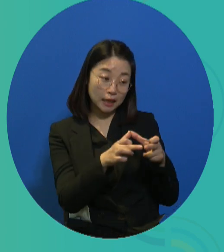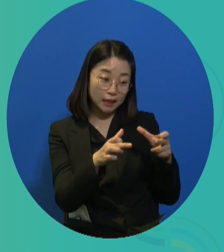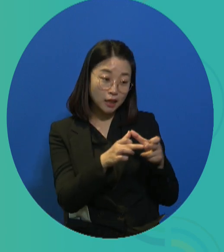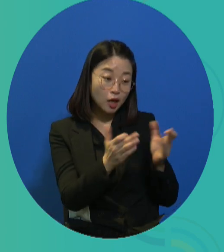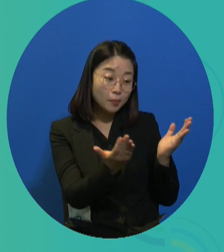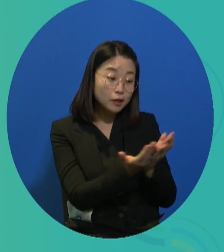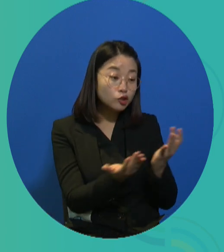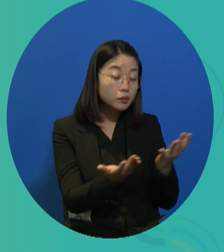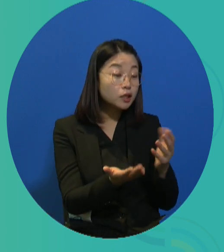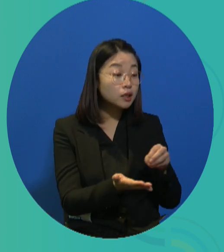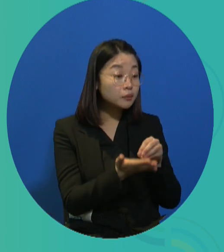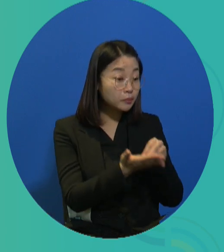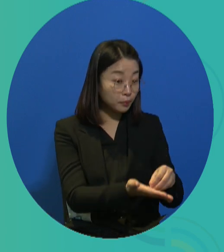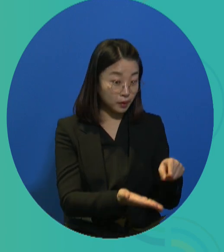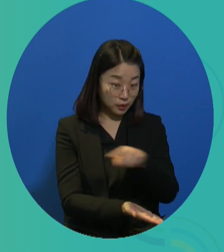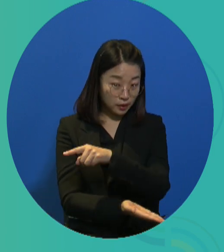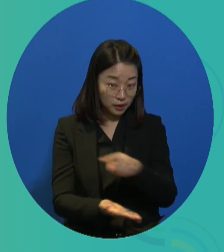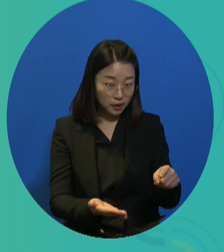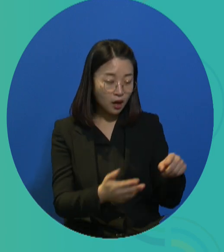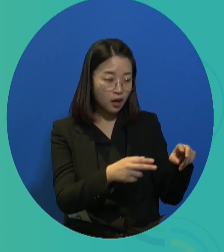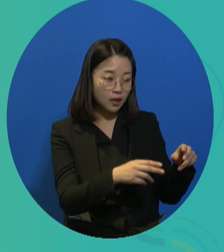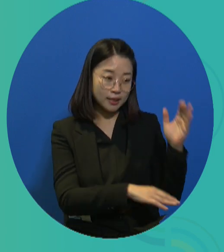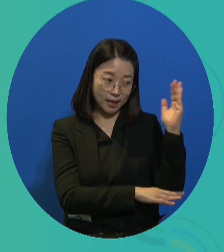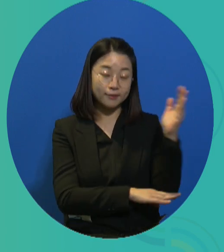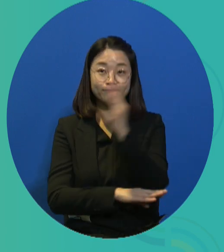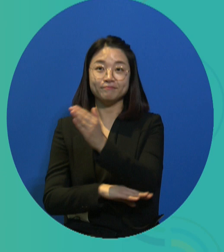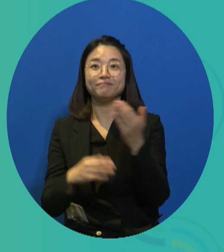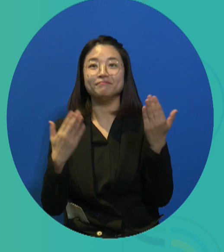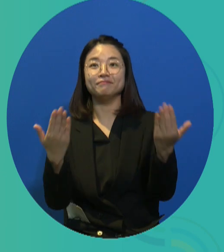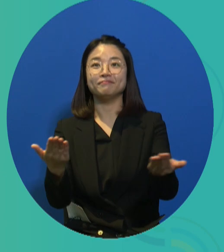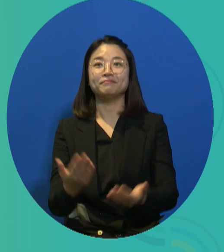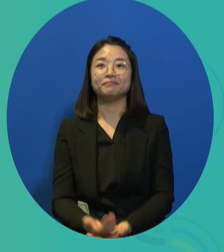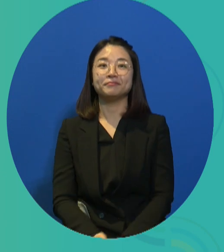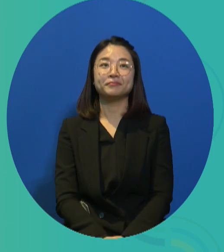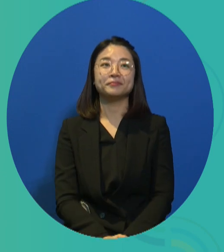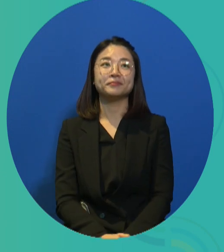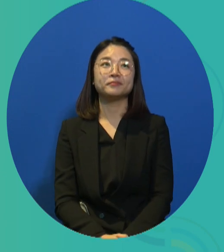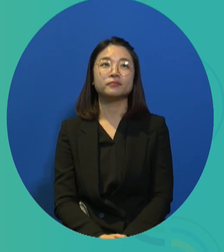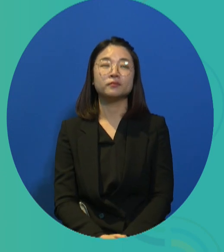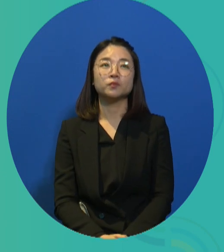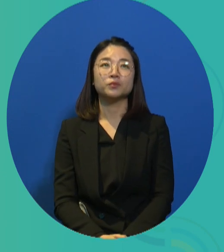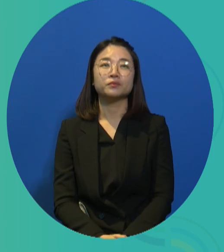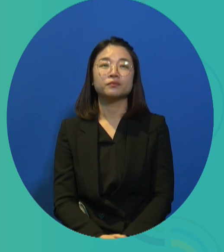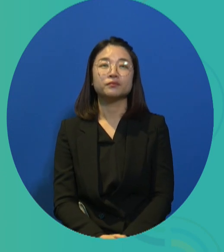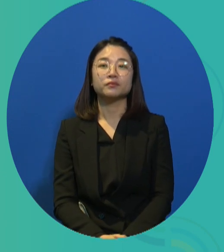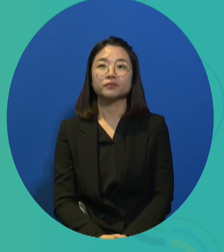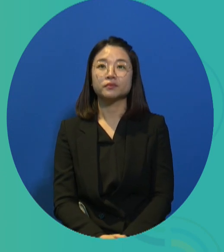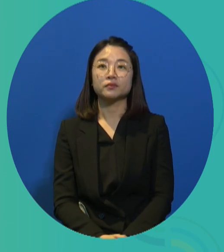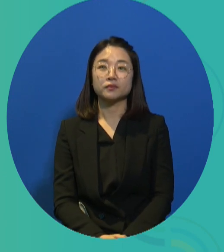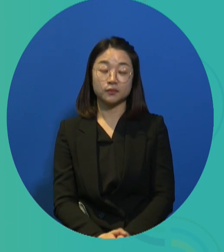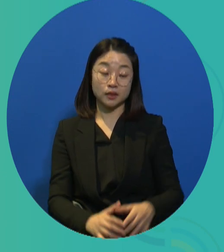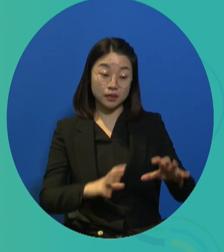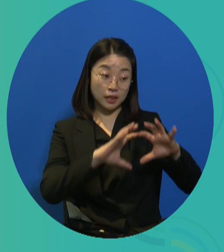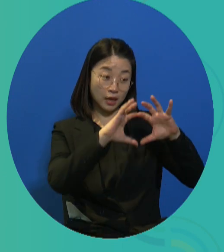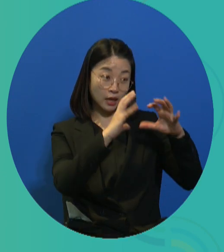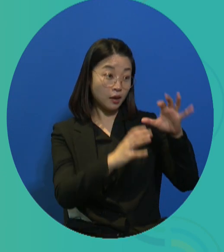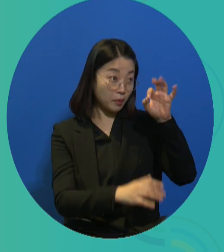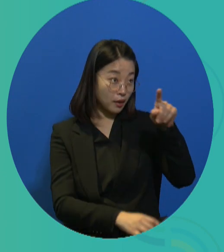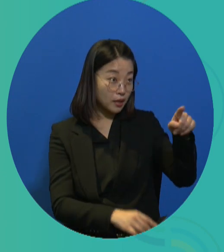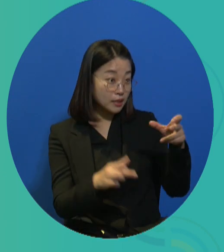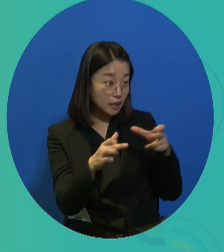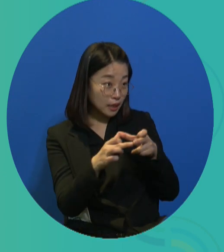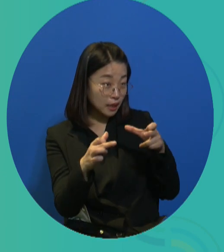for disabled persons, and then I would like to examine the specific case of providing public works for severely disabled persons.